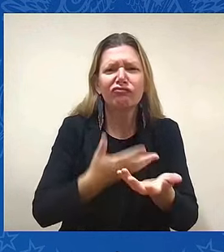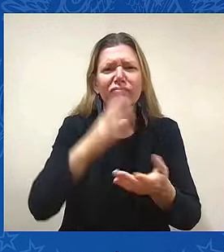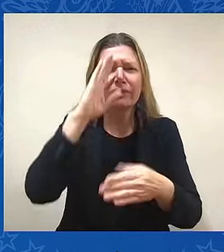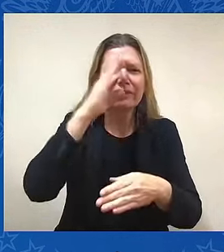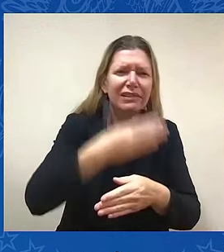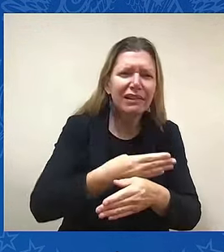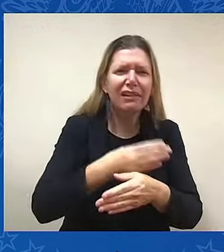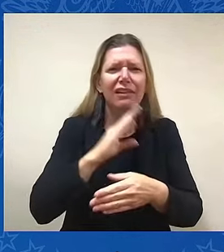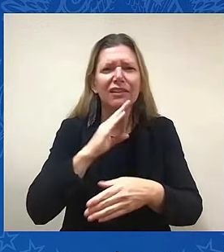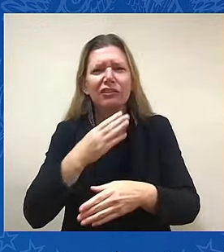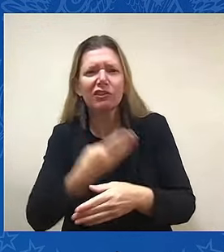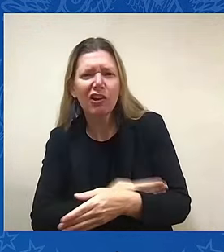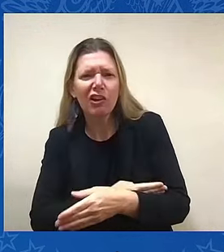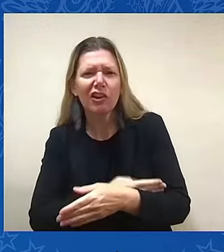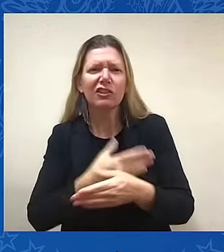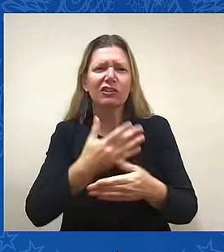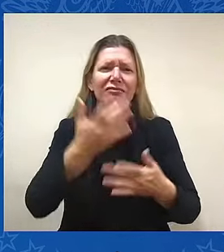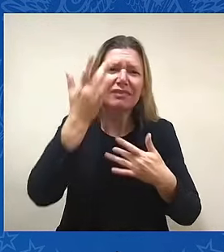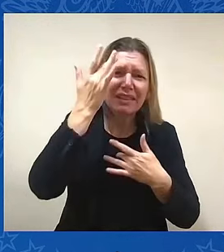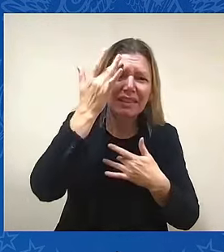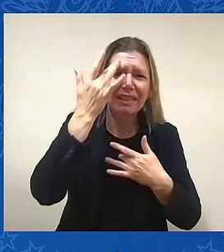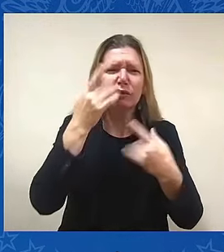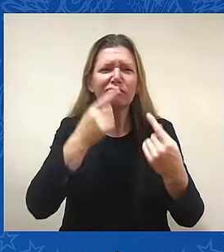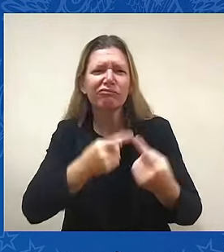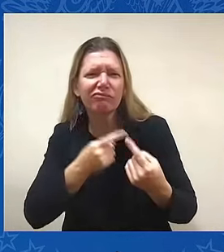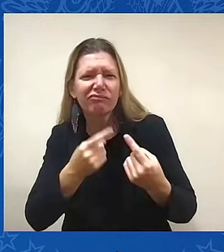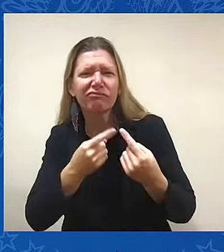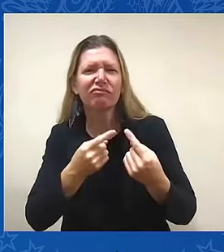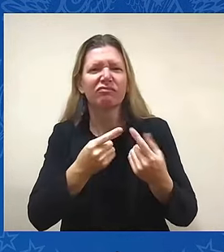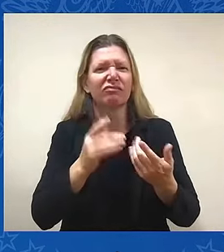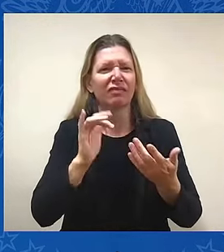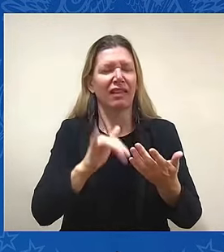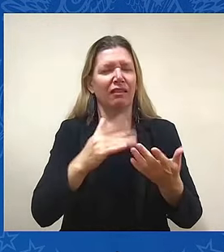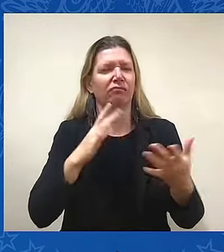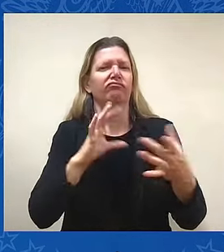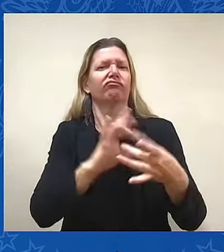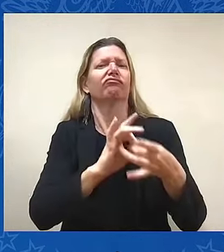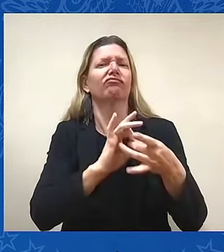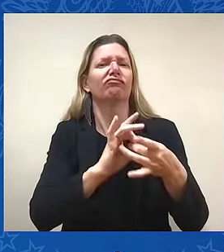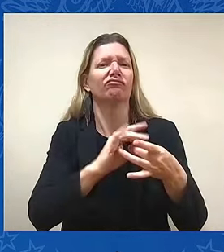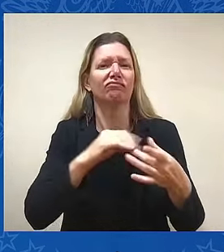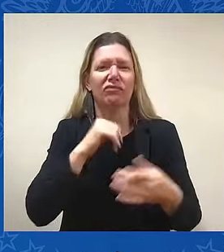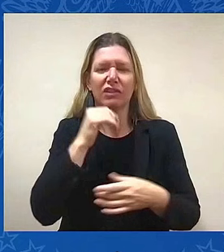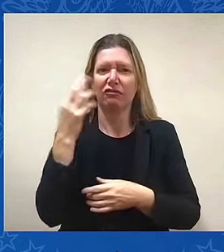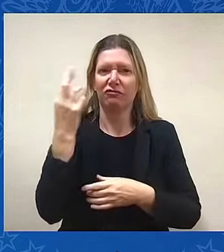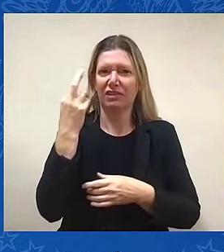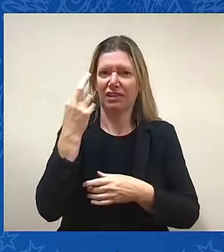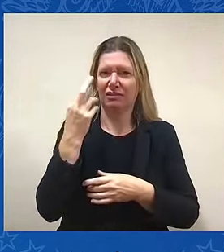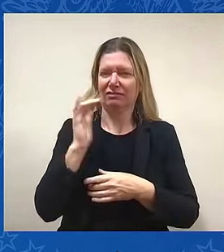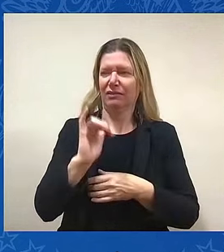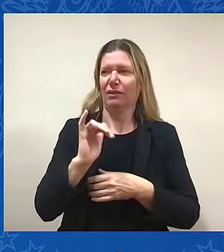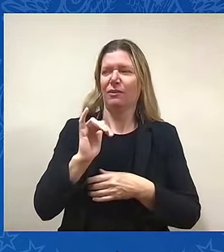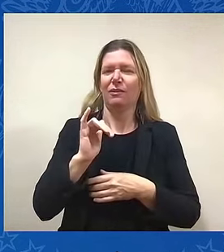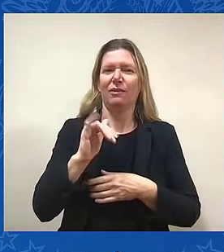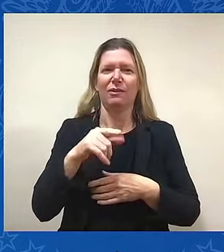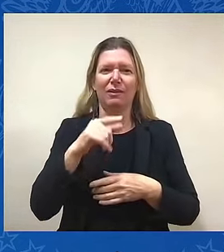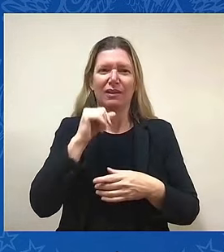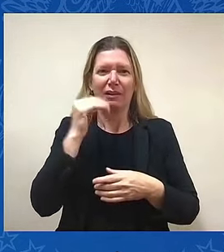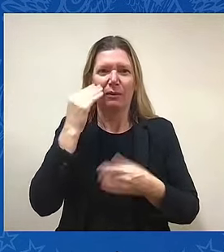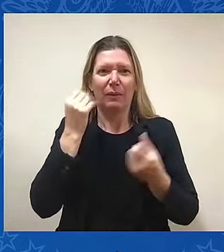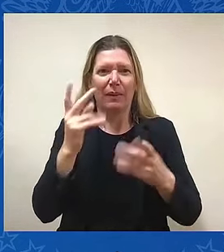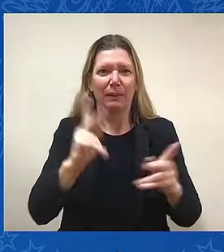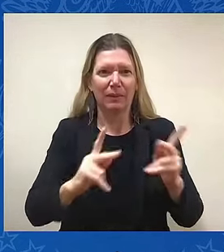I realized I didn't know that many people. So I went over as president of the Senate. I think I told you this before, Nance. Go over to the Senate dining room